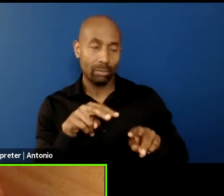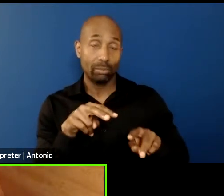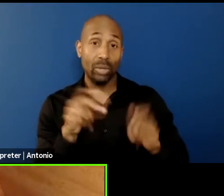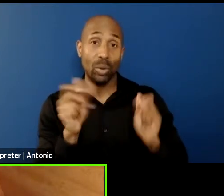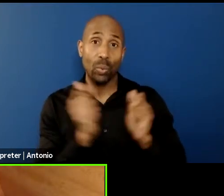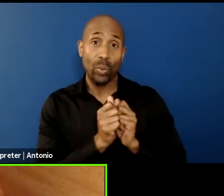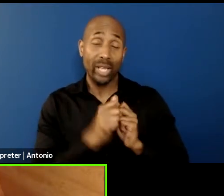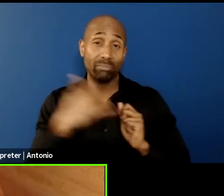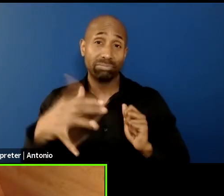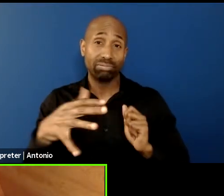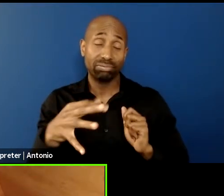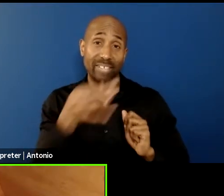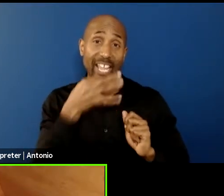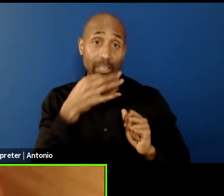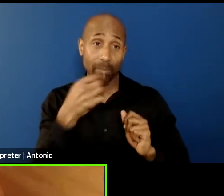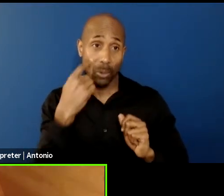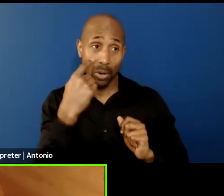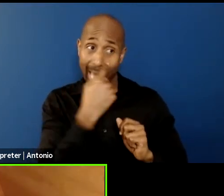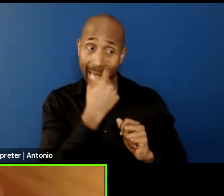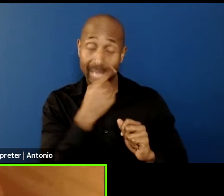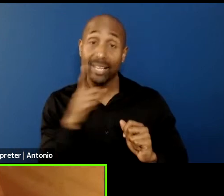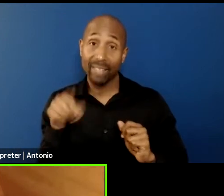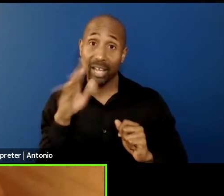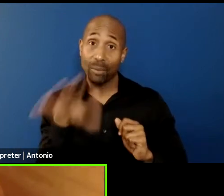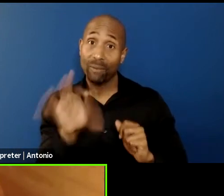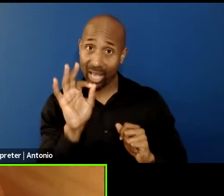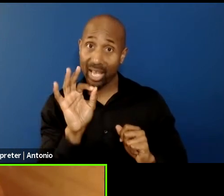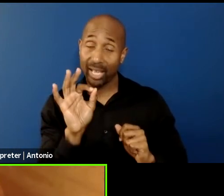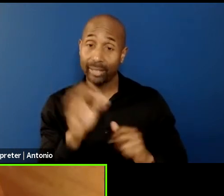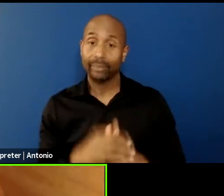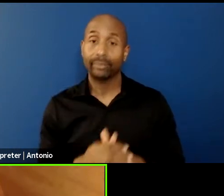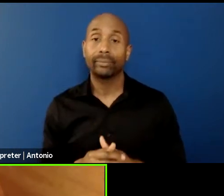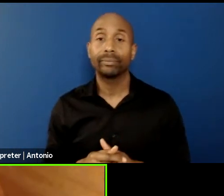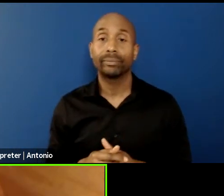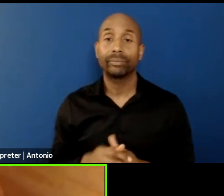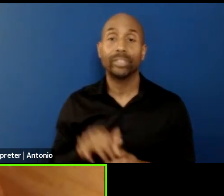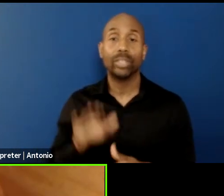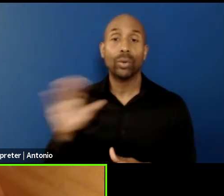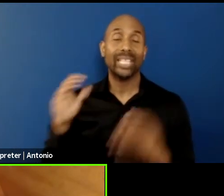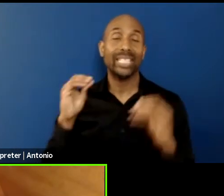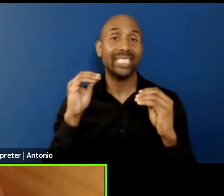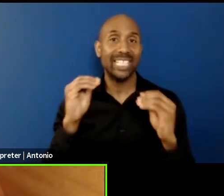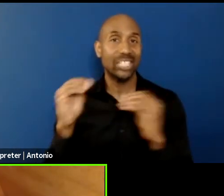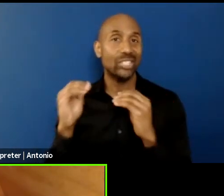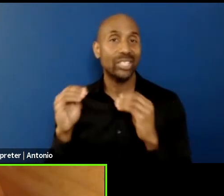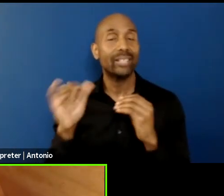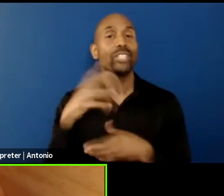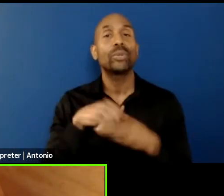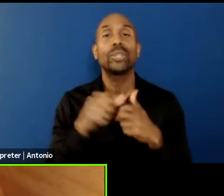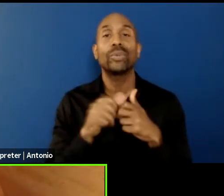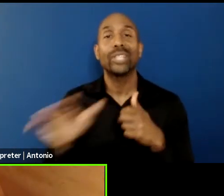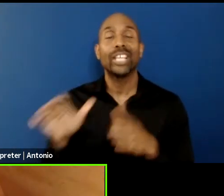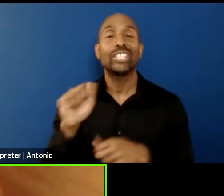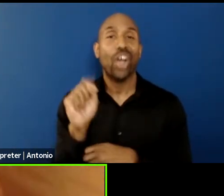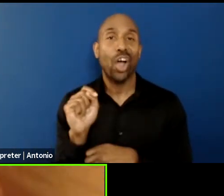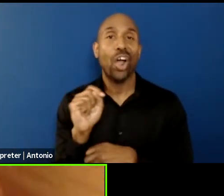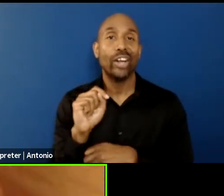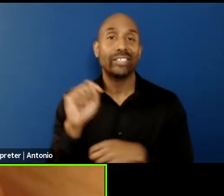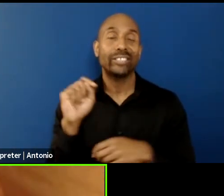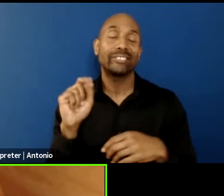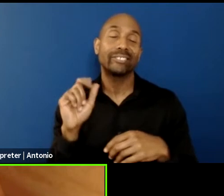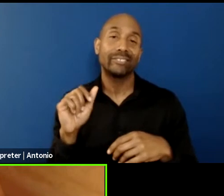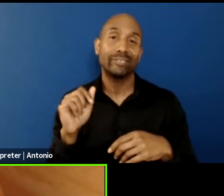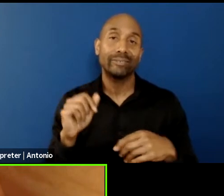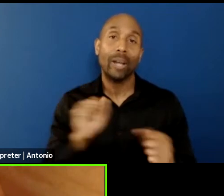And I think his teaching is also, I mean, it is a part of his art practice. It's not different from when he arranged like these